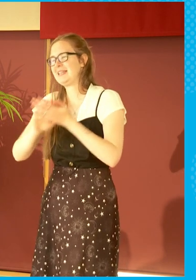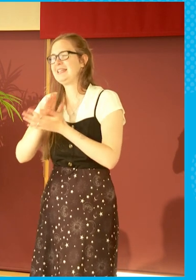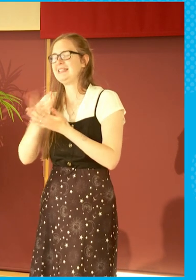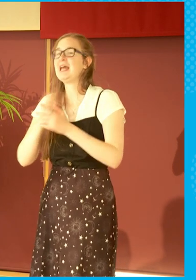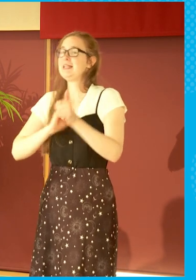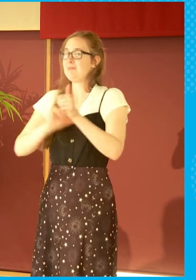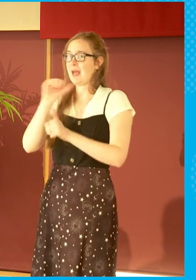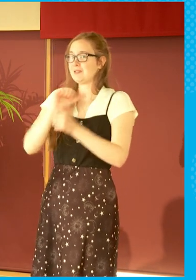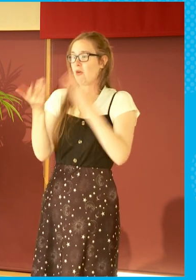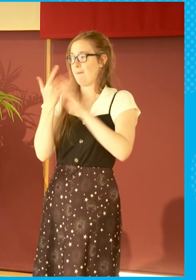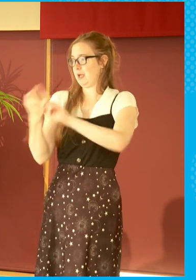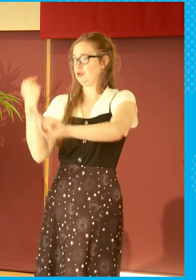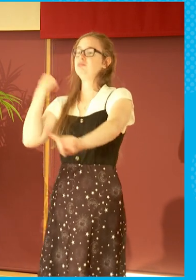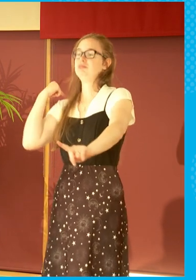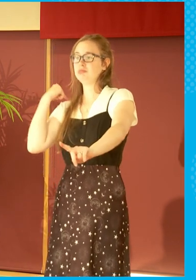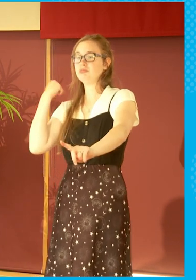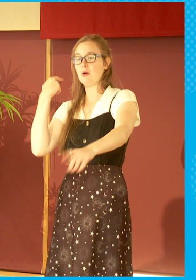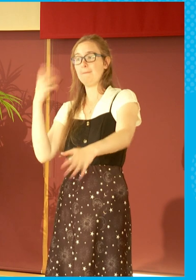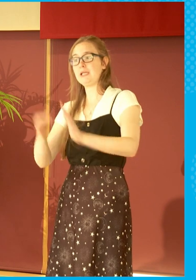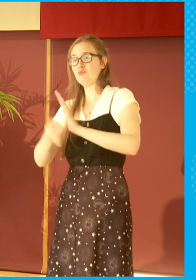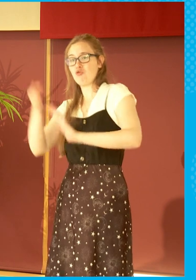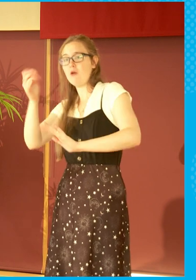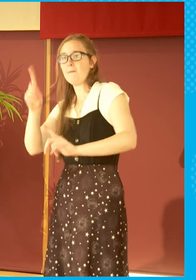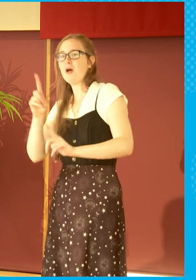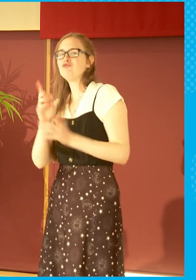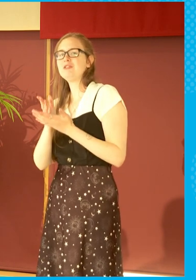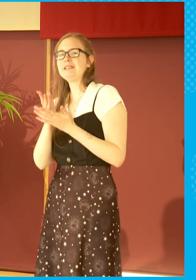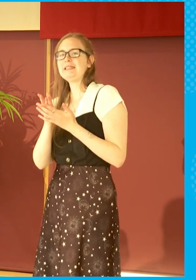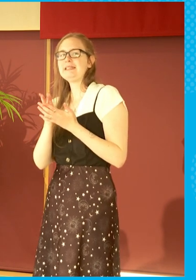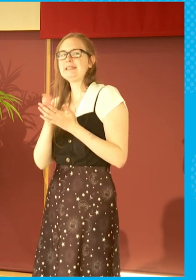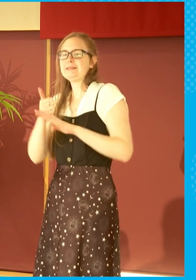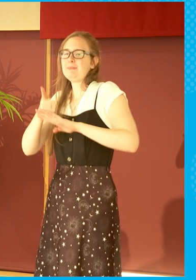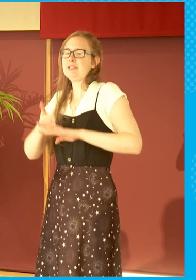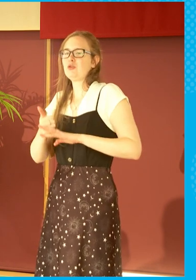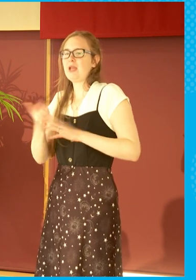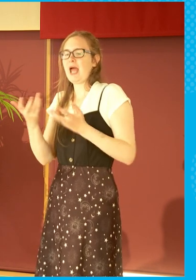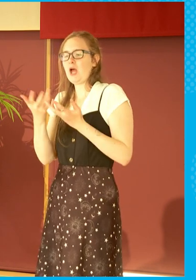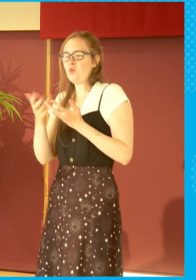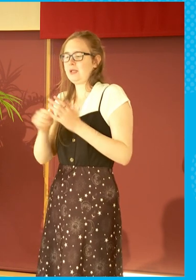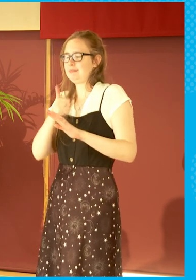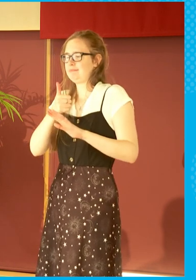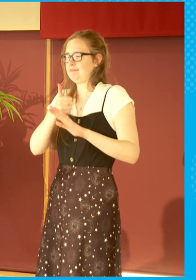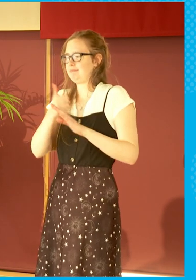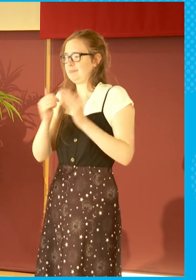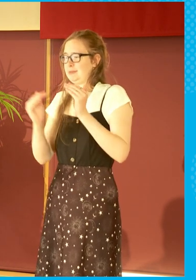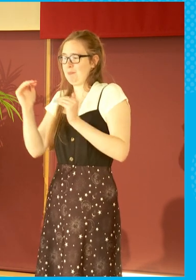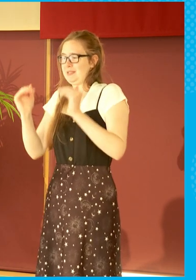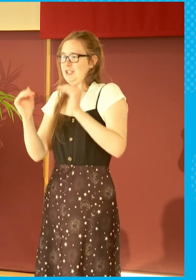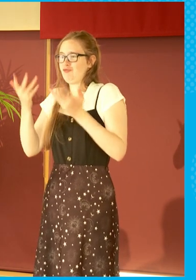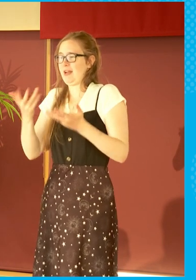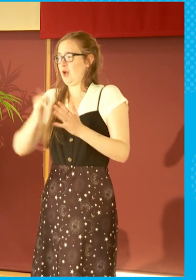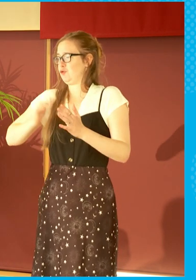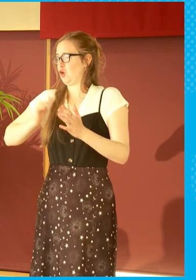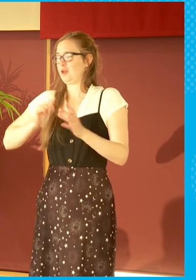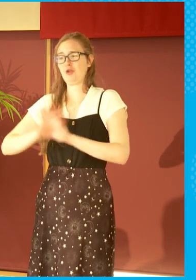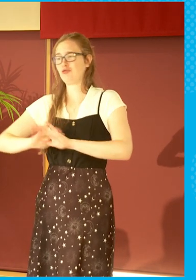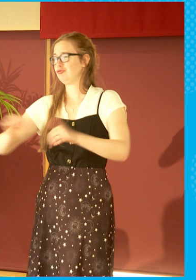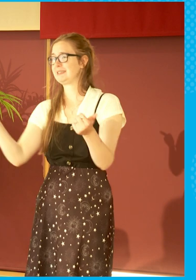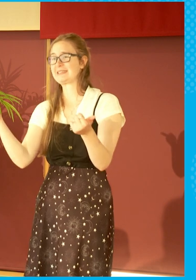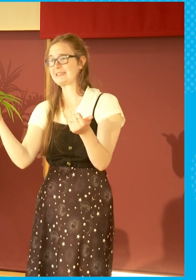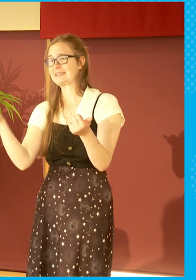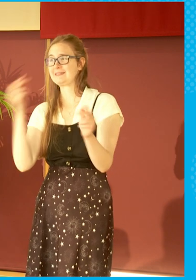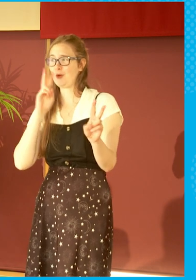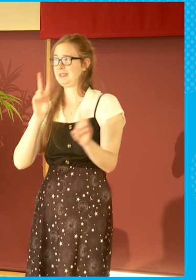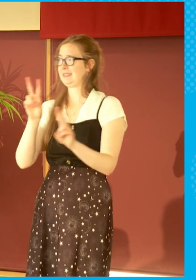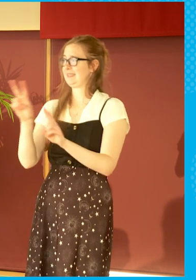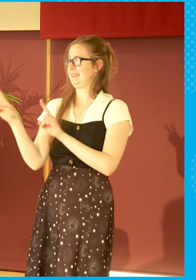than it was. But it's all about relative positions. And the relative position is not great in Scotland, in my candid view. You